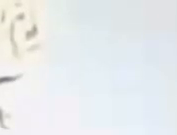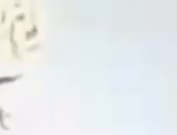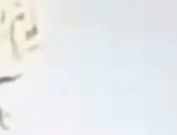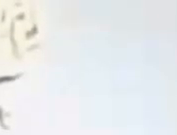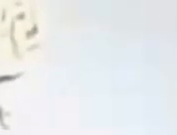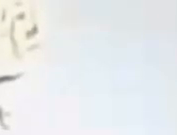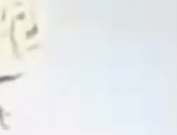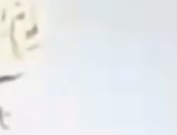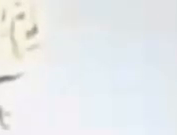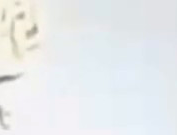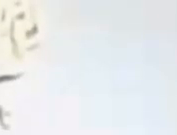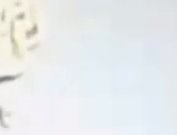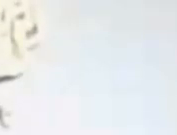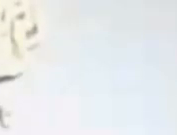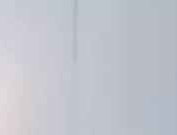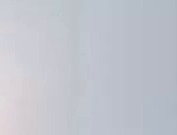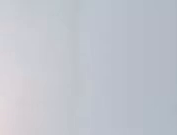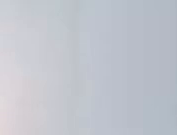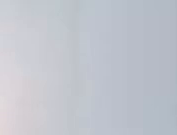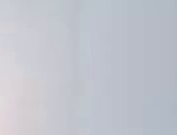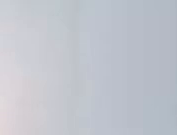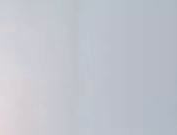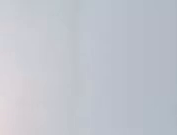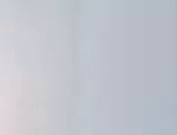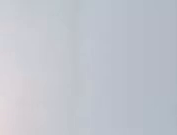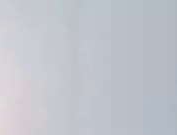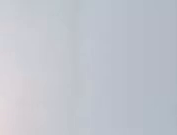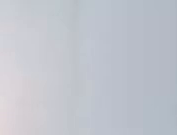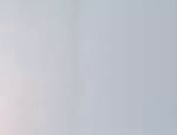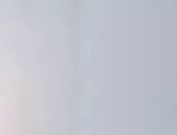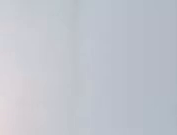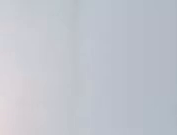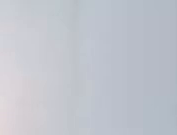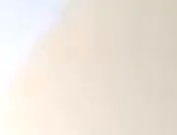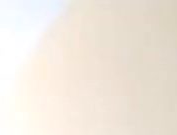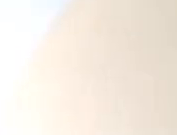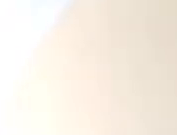Bye, everyone. Thank you. Thank you. Appreciate it. Thank you.